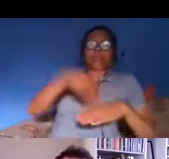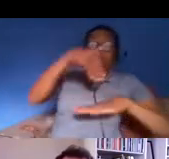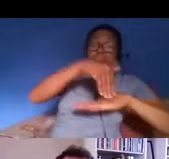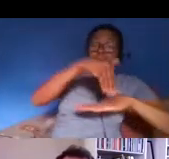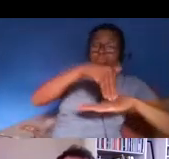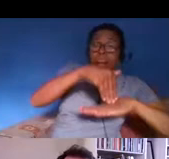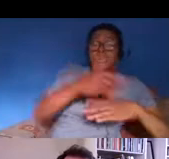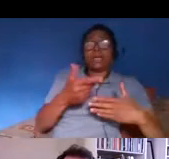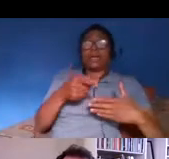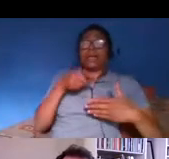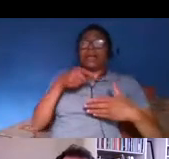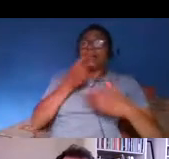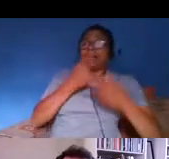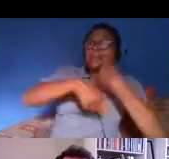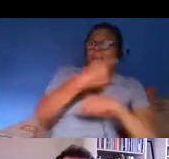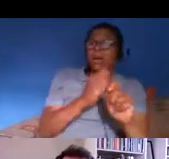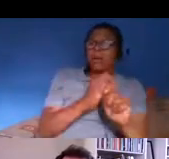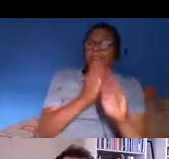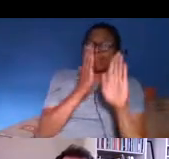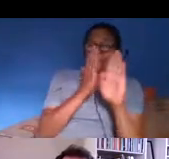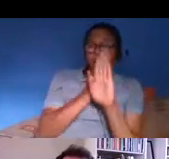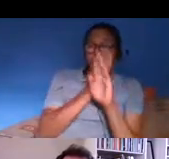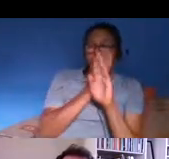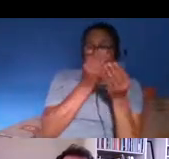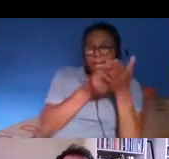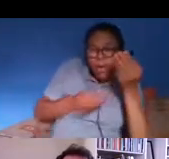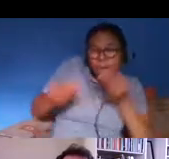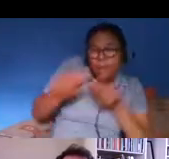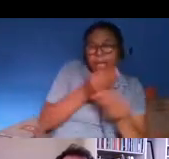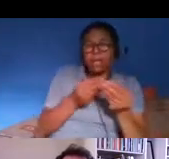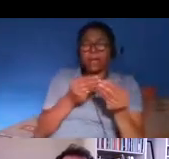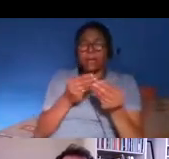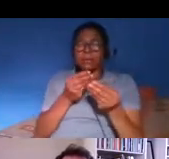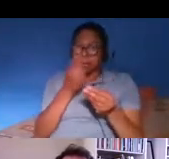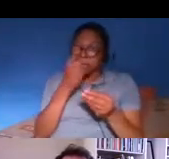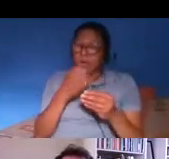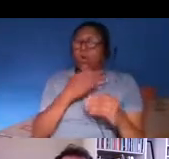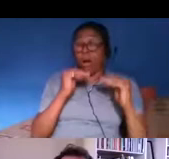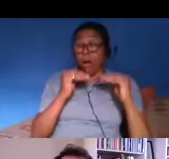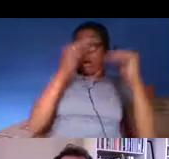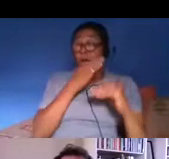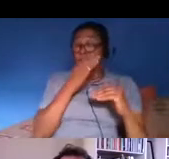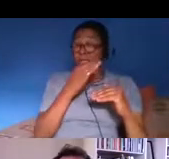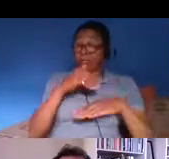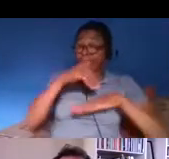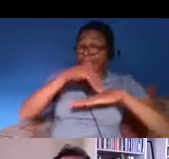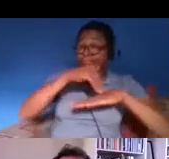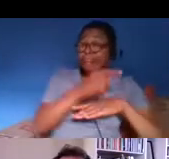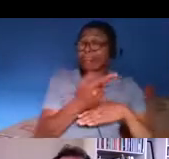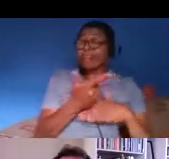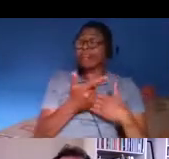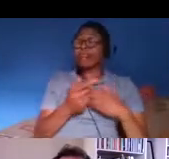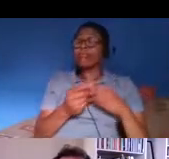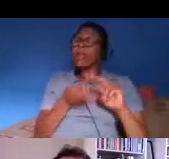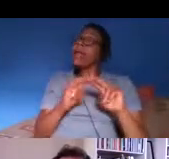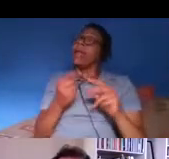of unauthorized population um who kind of existing in this this shadow economy um if you know we saw them as citizens